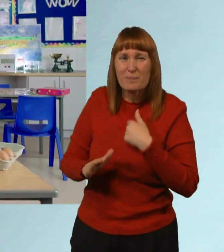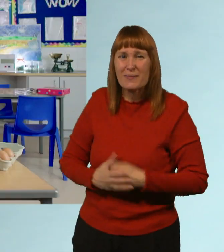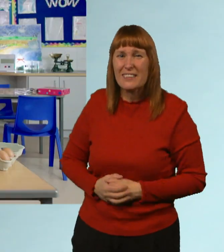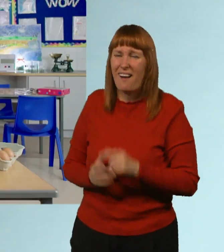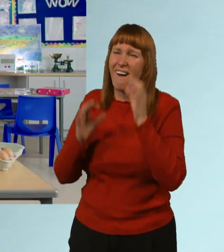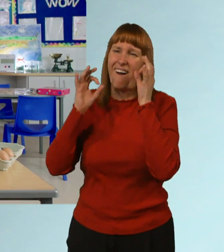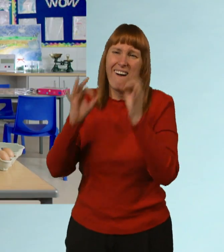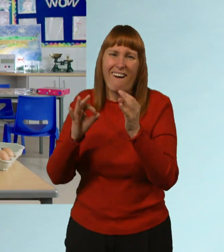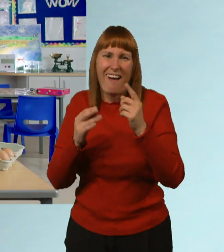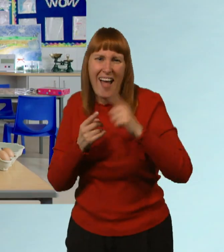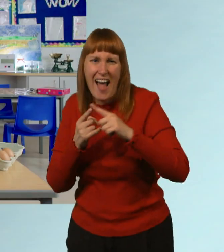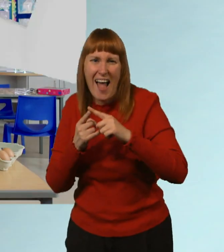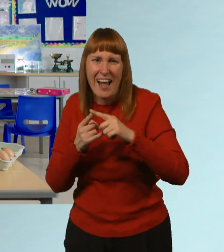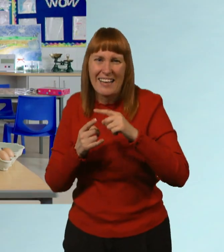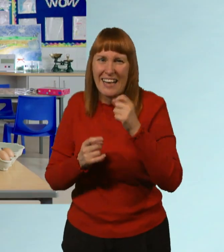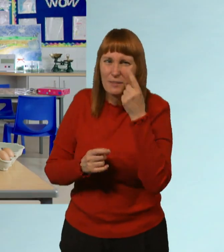-speriment.